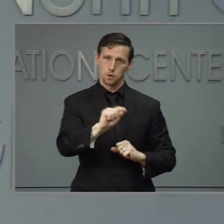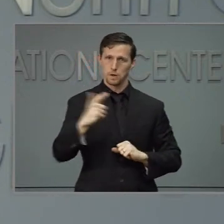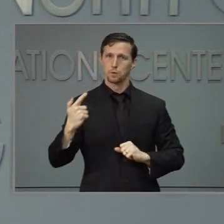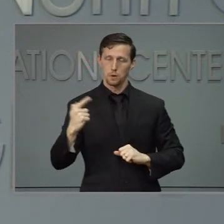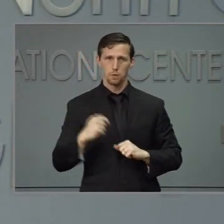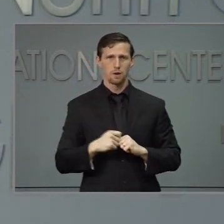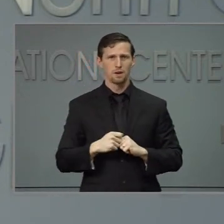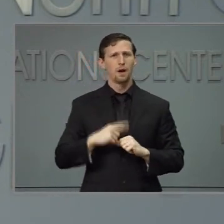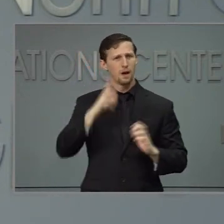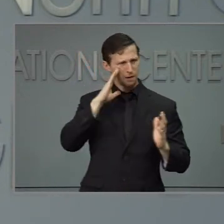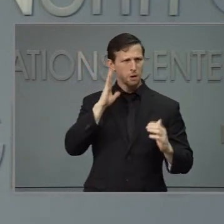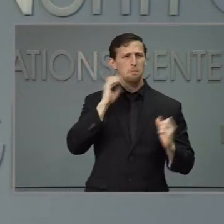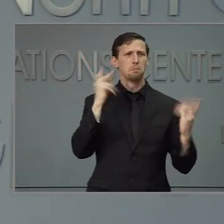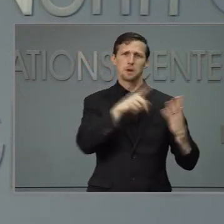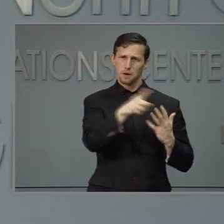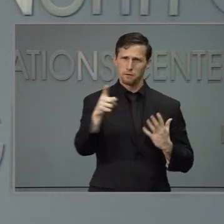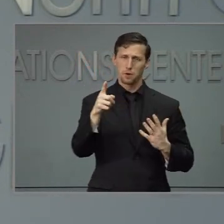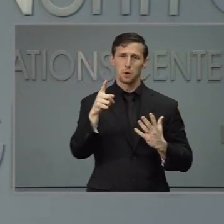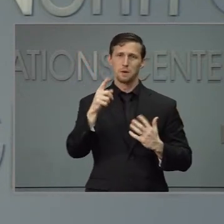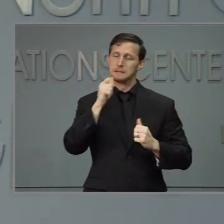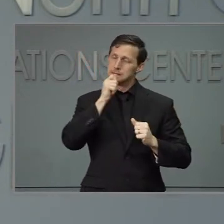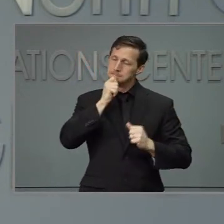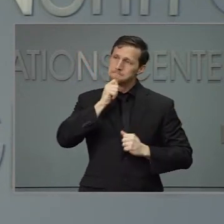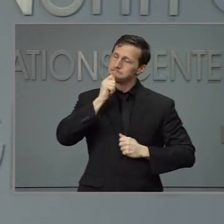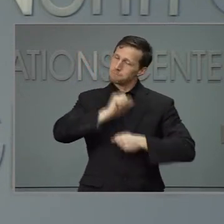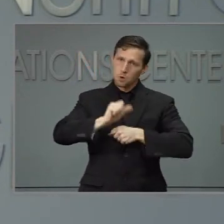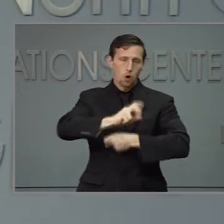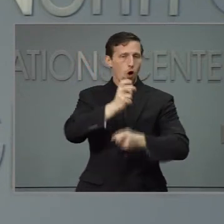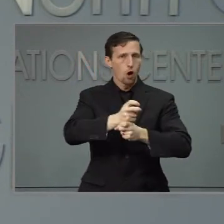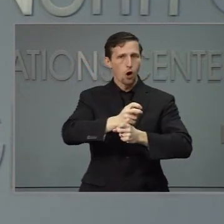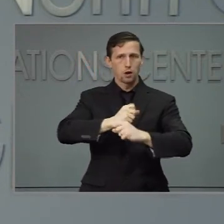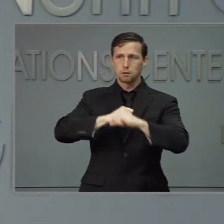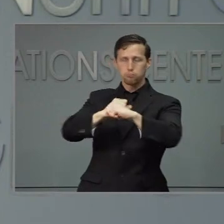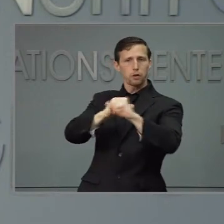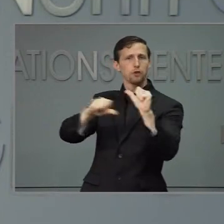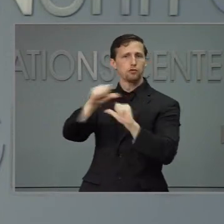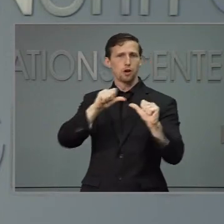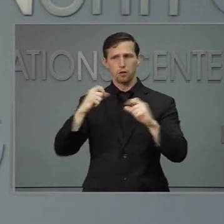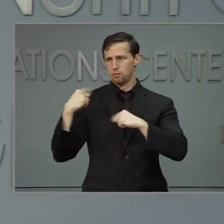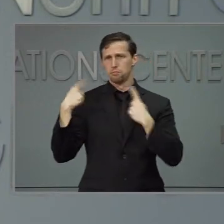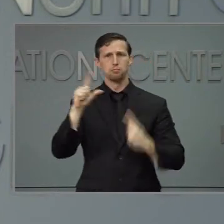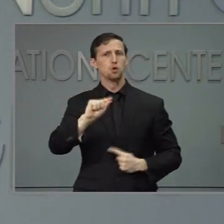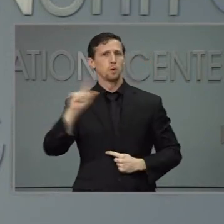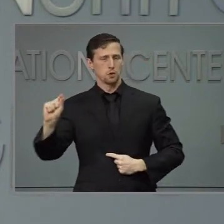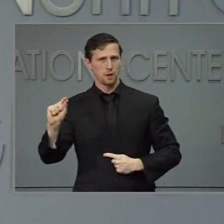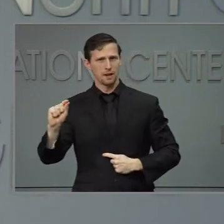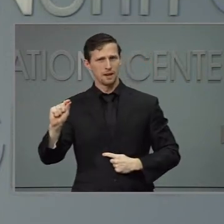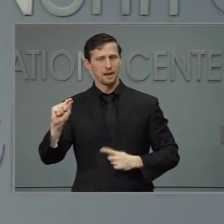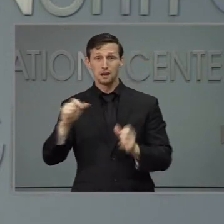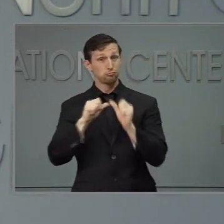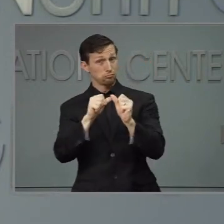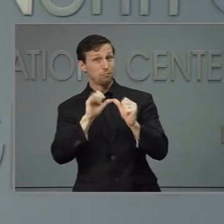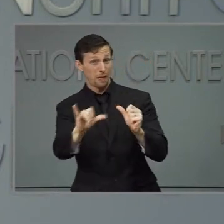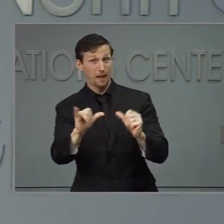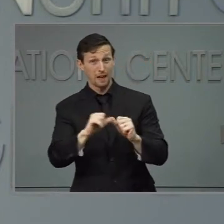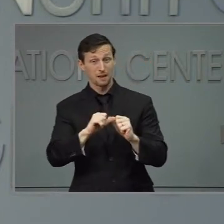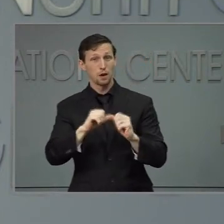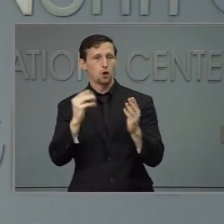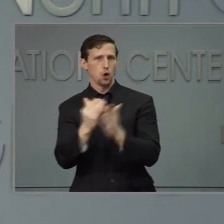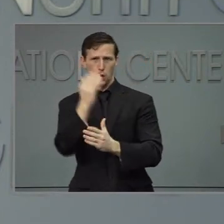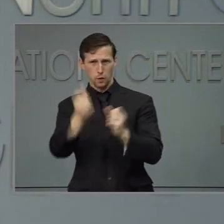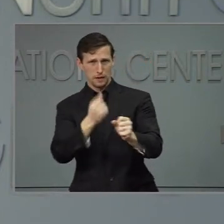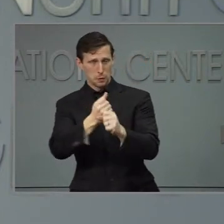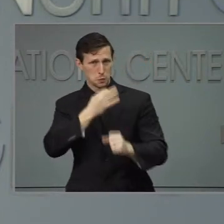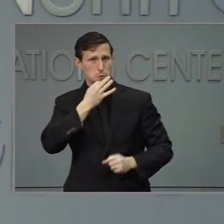2020. Let's continue those efforts and keep that spirit going as we turn the page on a new year